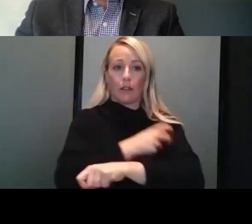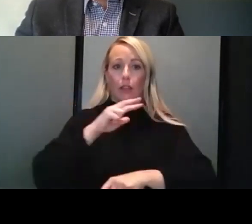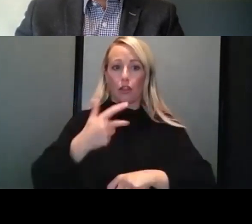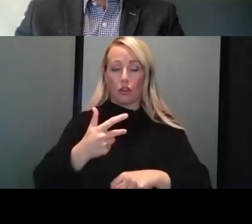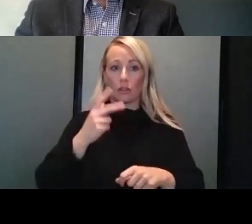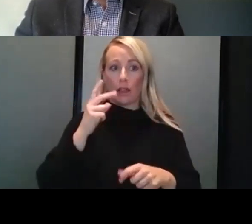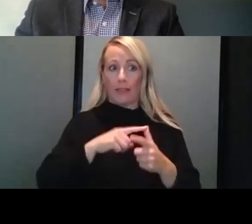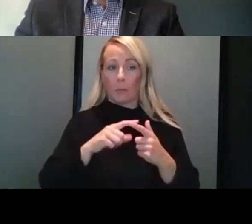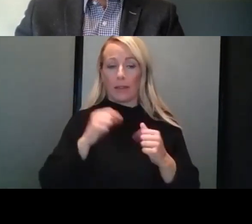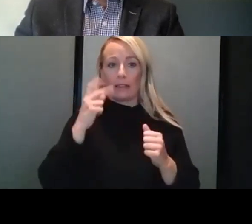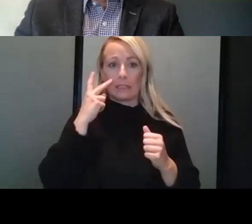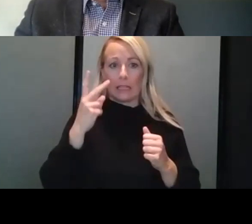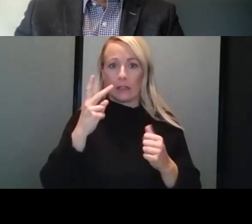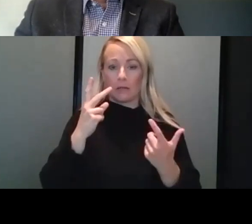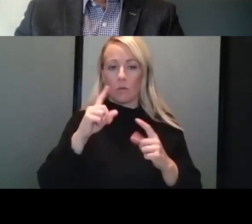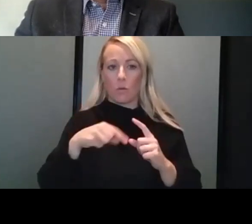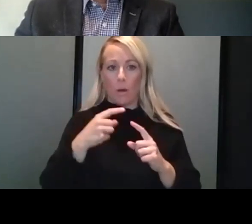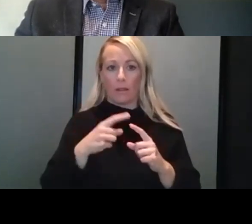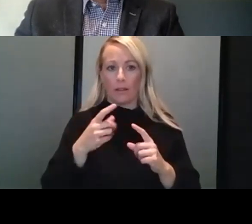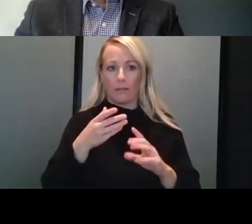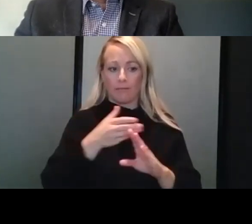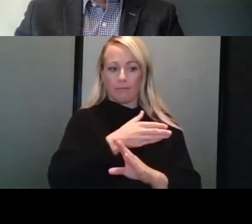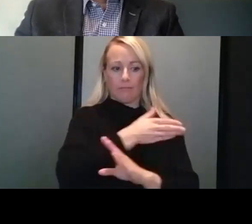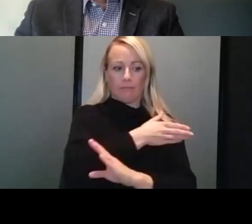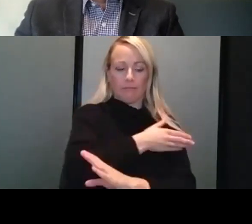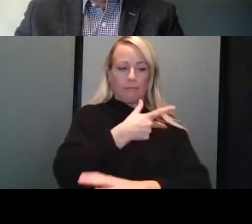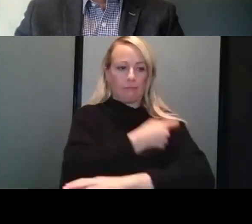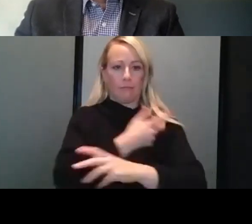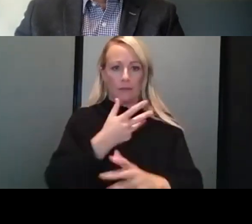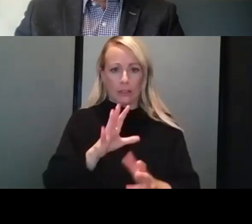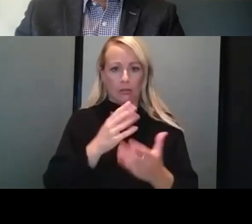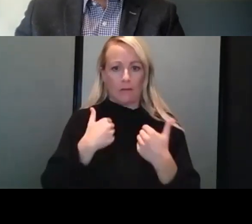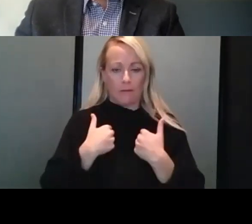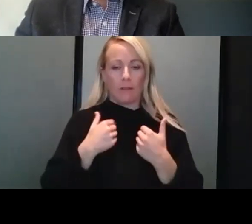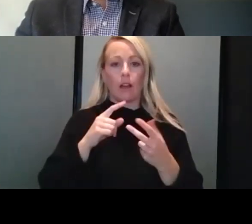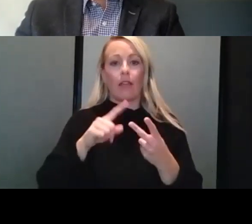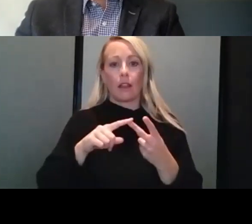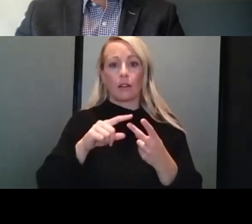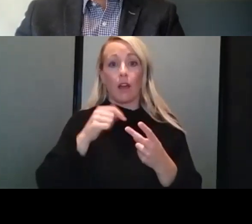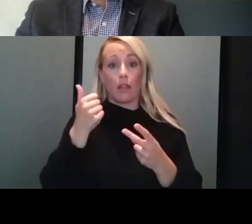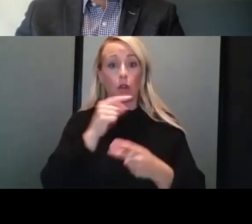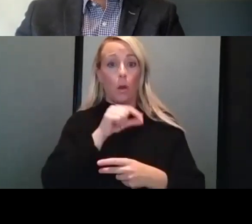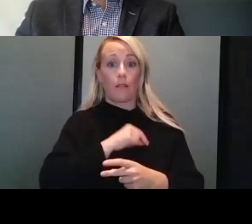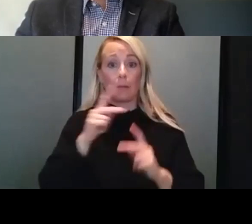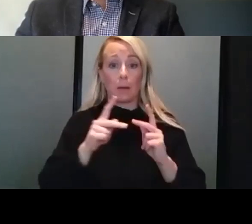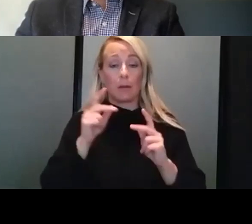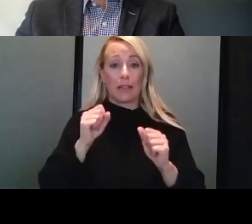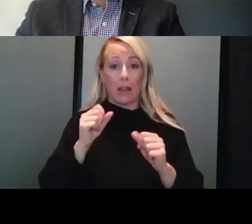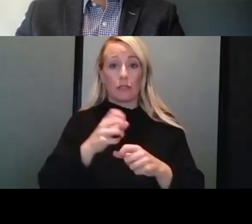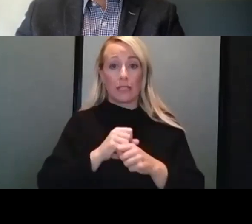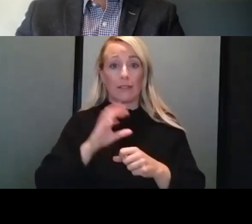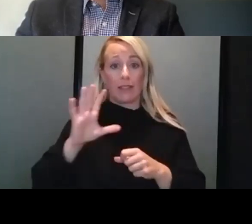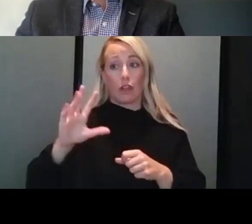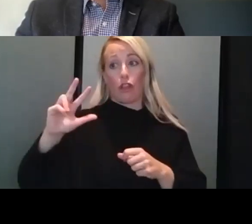see when they have their other two doses. And qualifying patients also can receive their third dose from any provider,